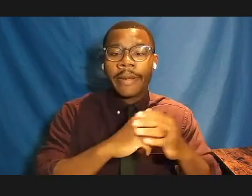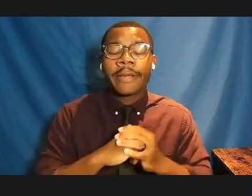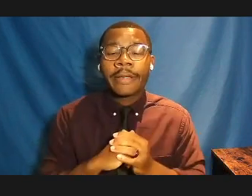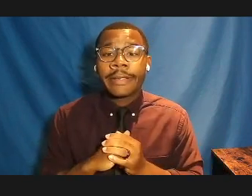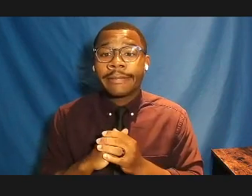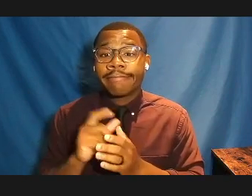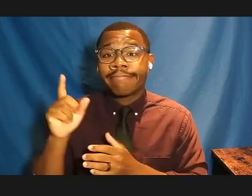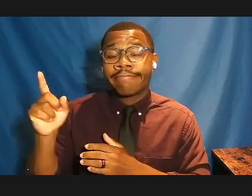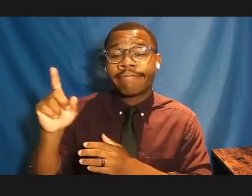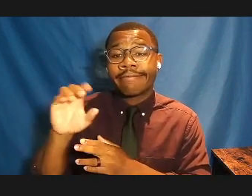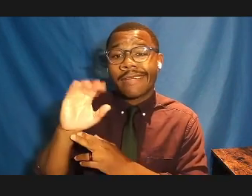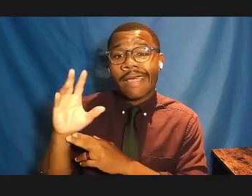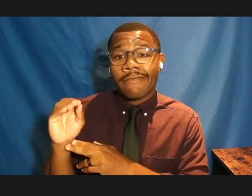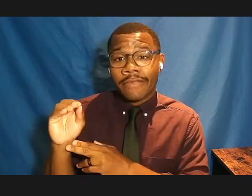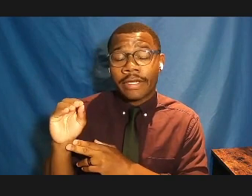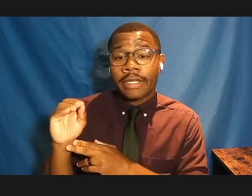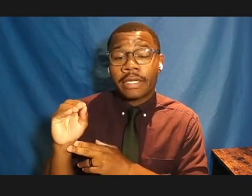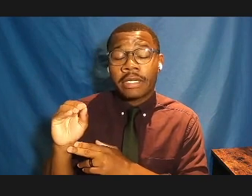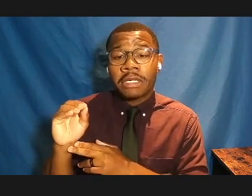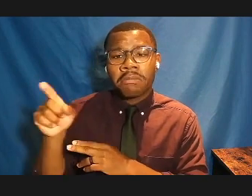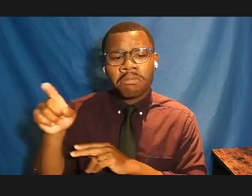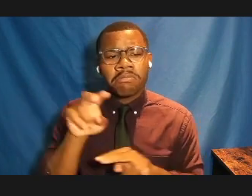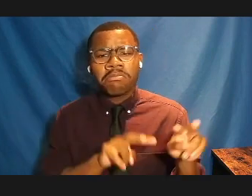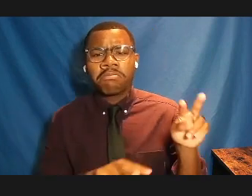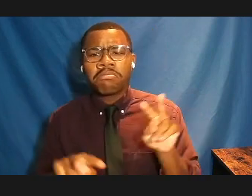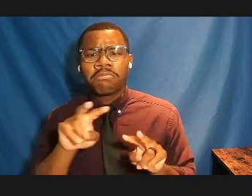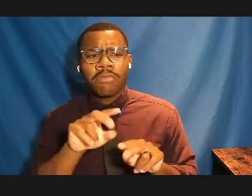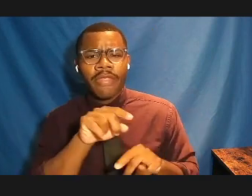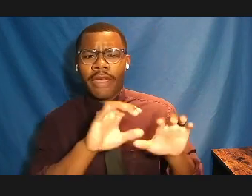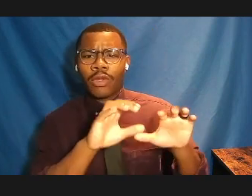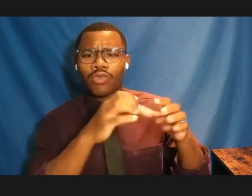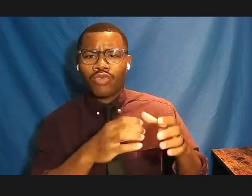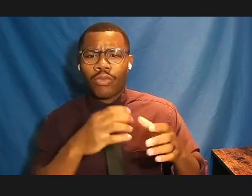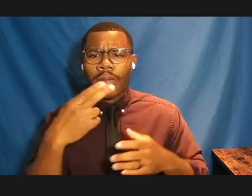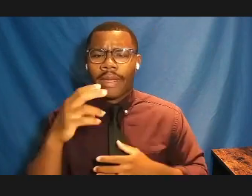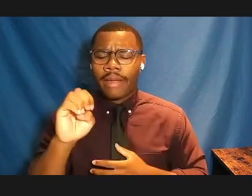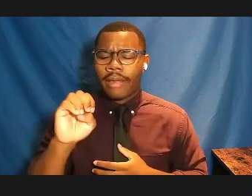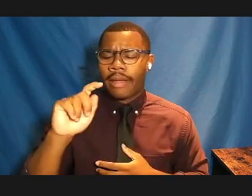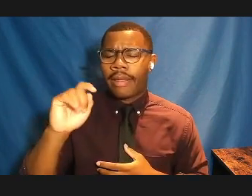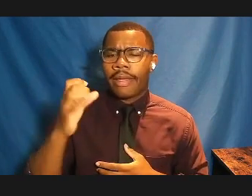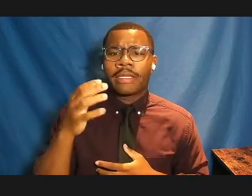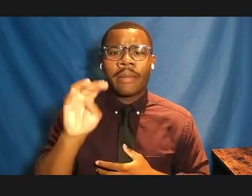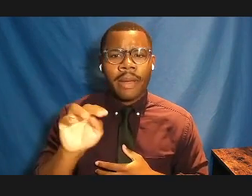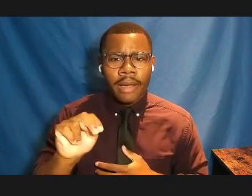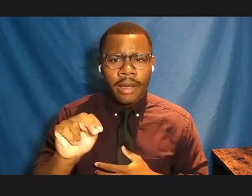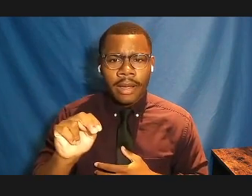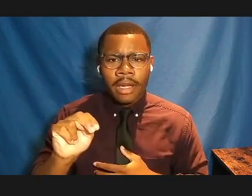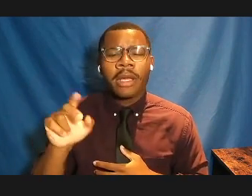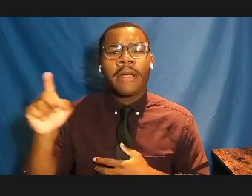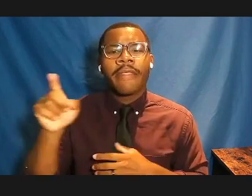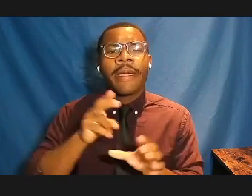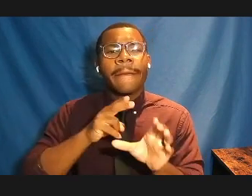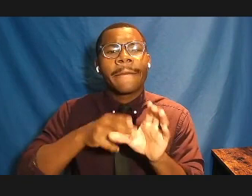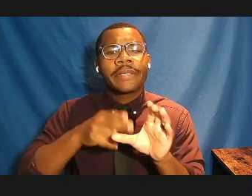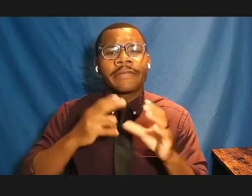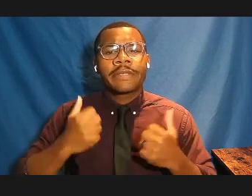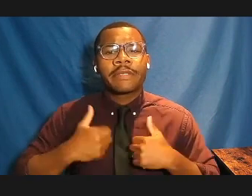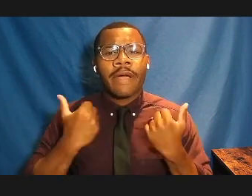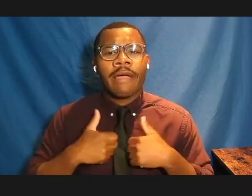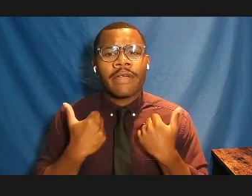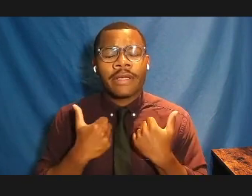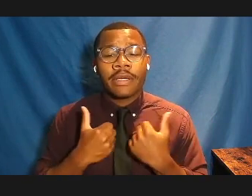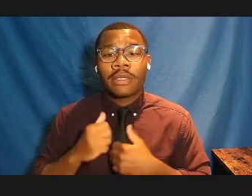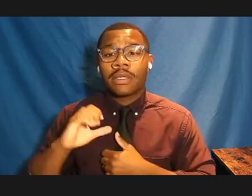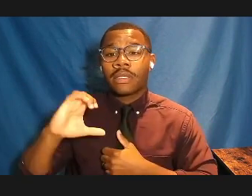observers of the hegemon, and as such, can be also people who participate in survivance. Cherokee's descendant, Diane